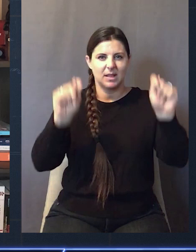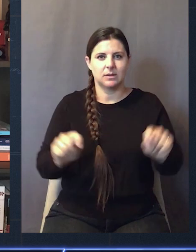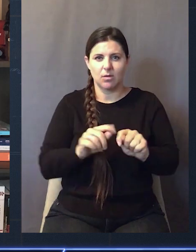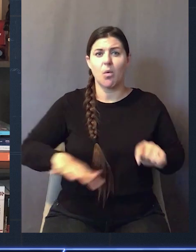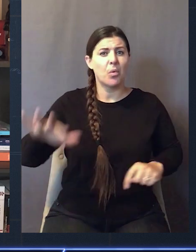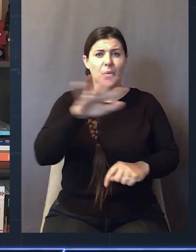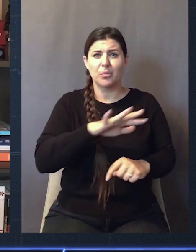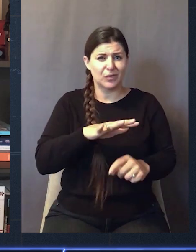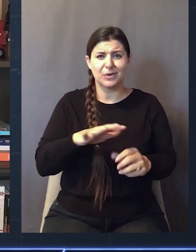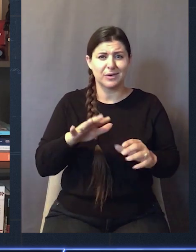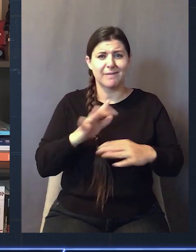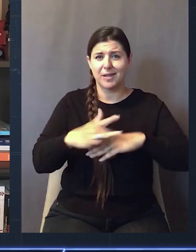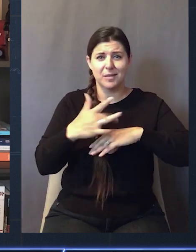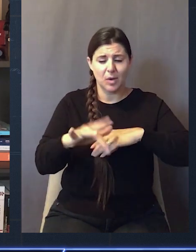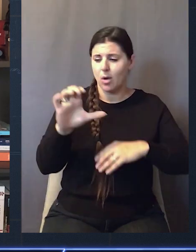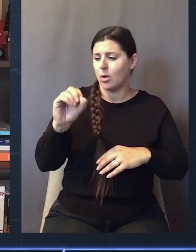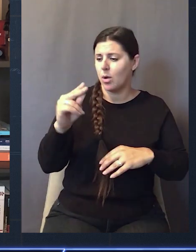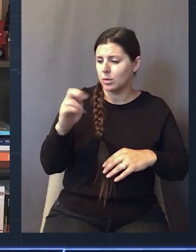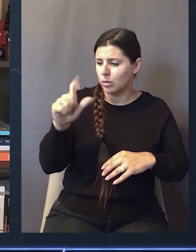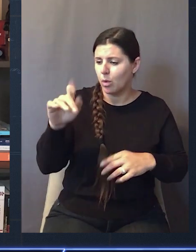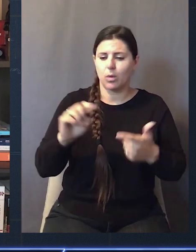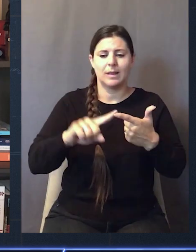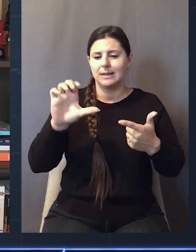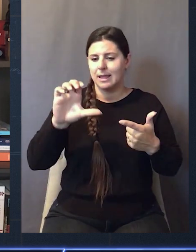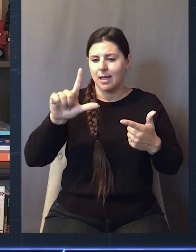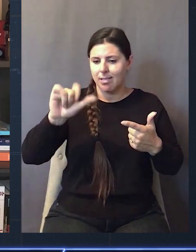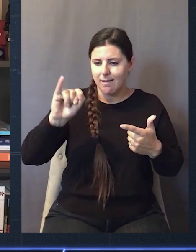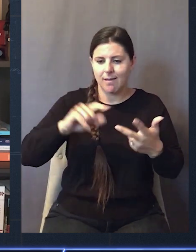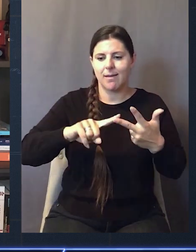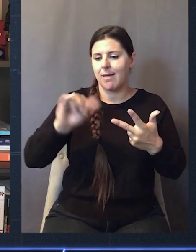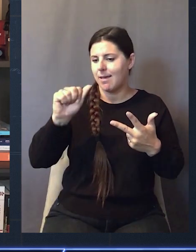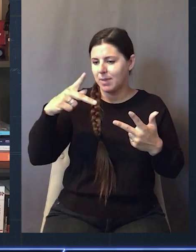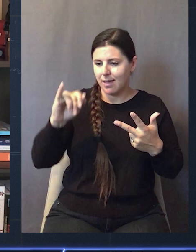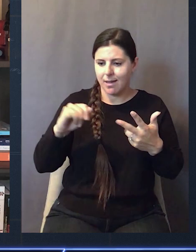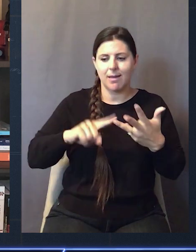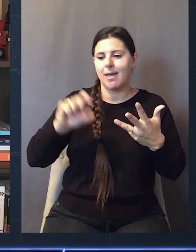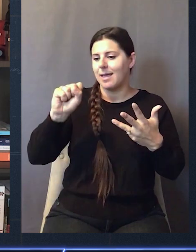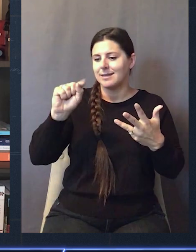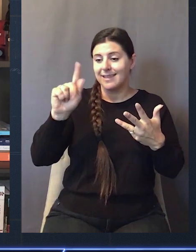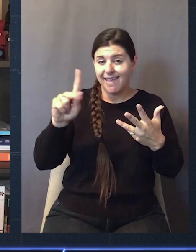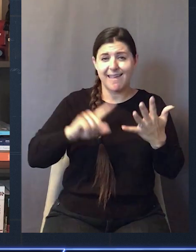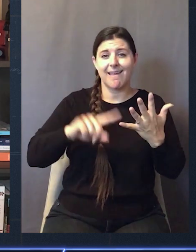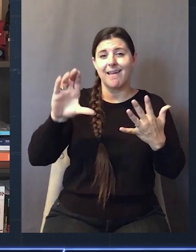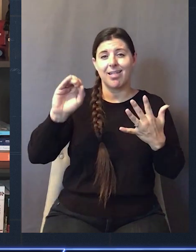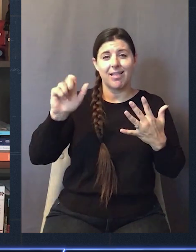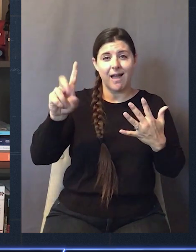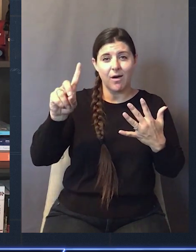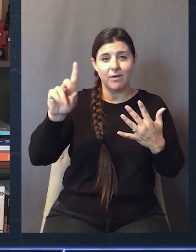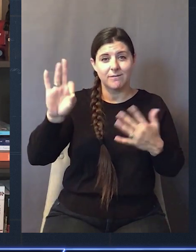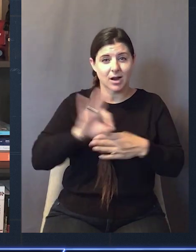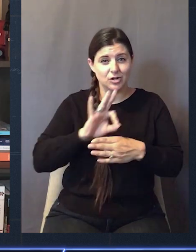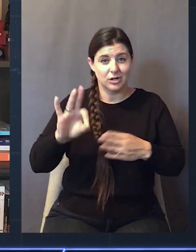in our predefined metric math templates available in all the regions and all the ways. The console, the CLI, the